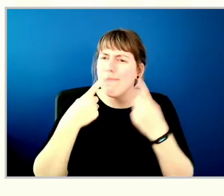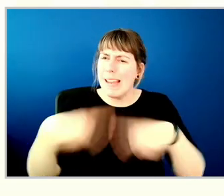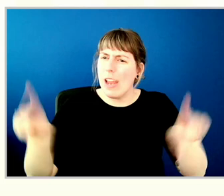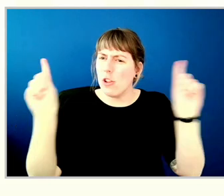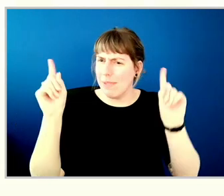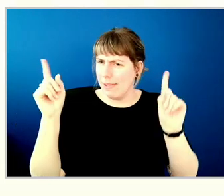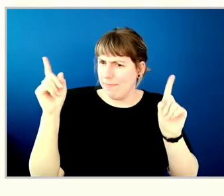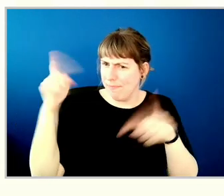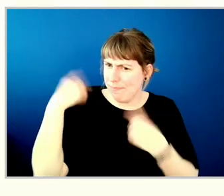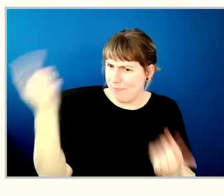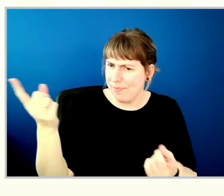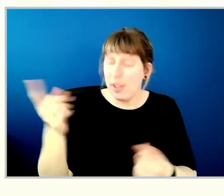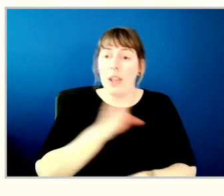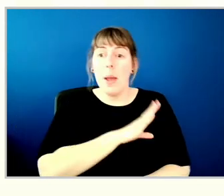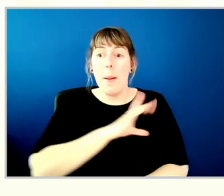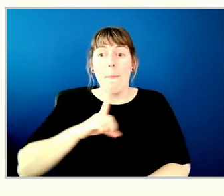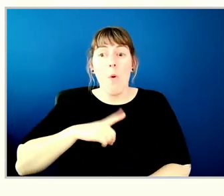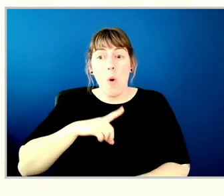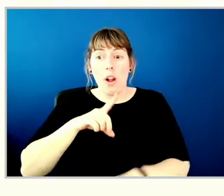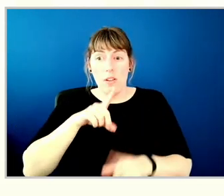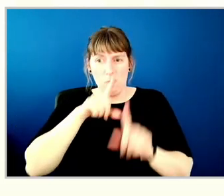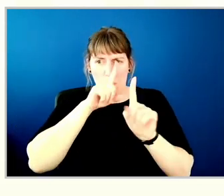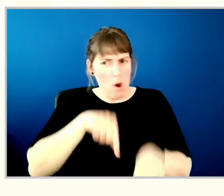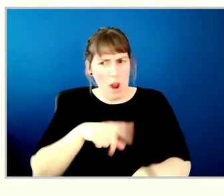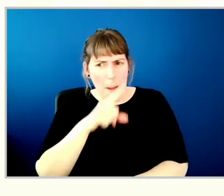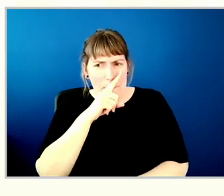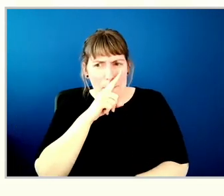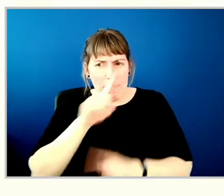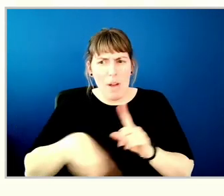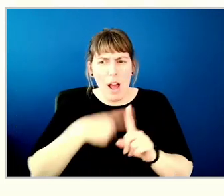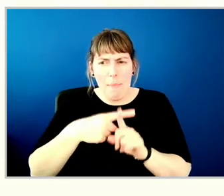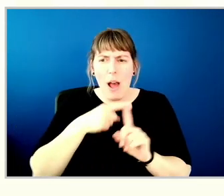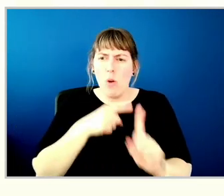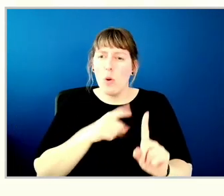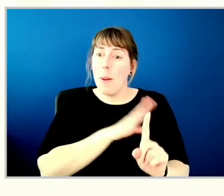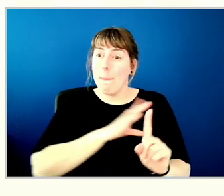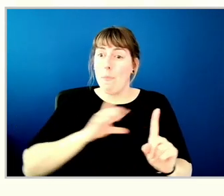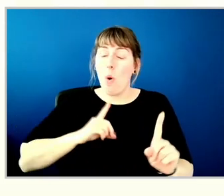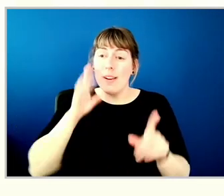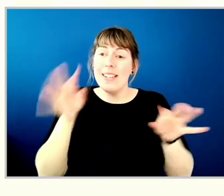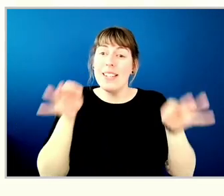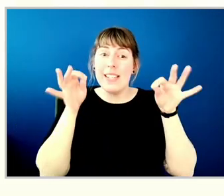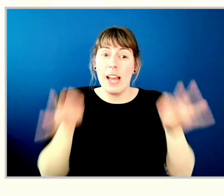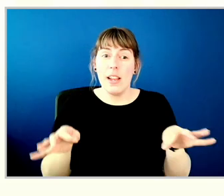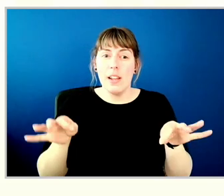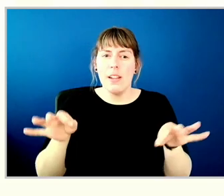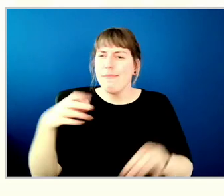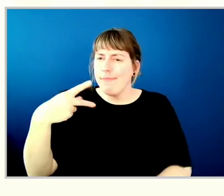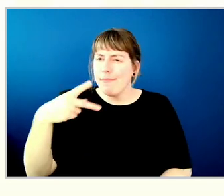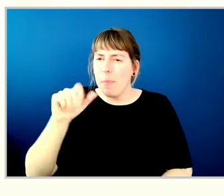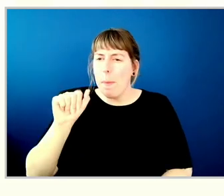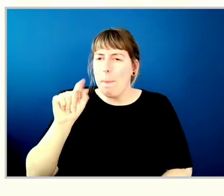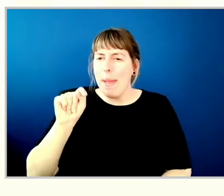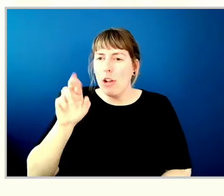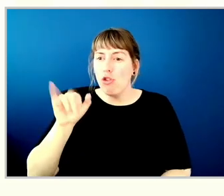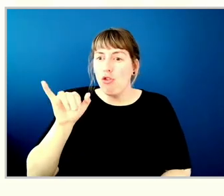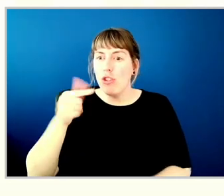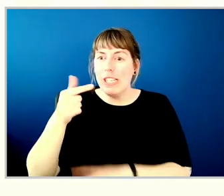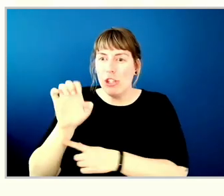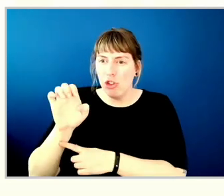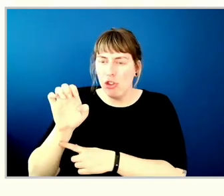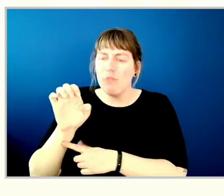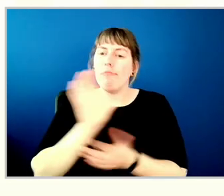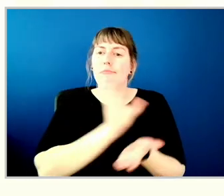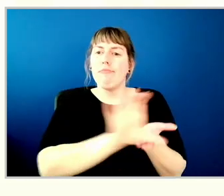The board's report did not include any mention of how the board has decided to discontinue patronage dividends. Would you please explain this